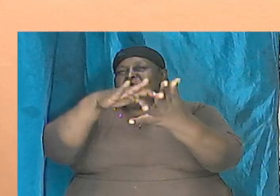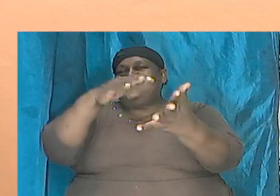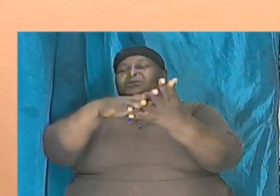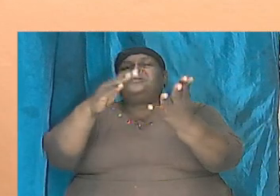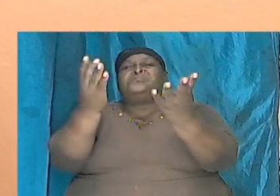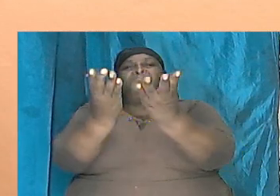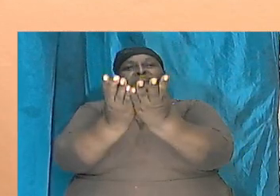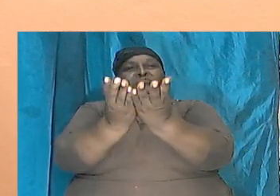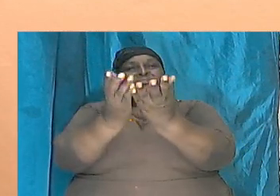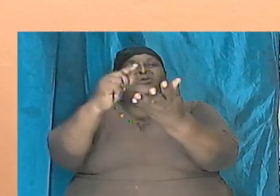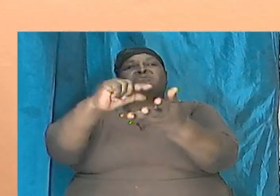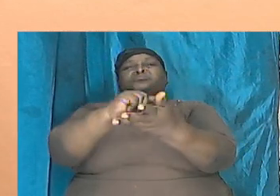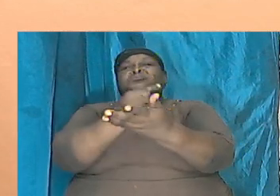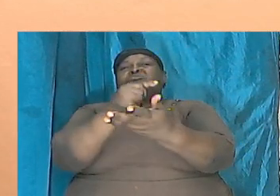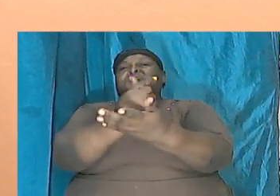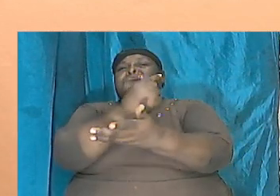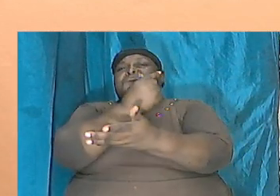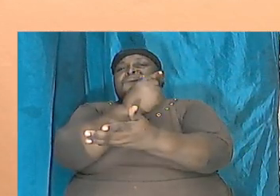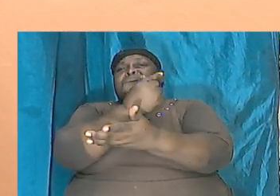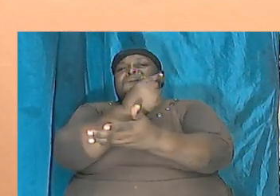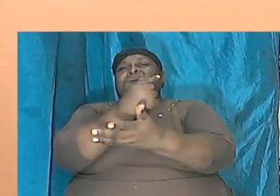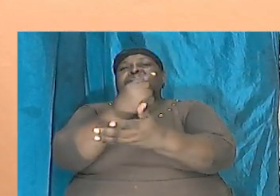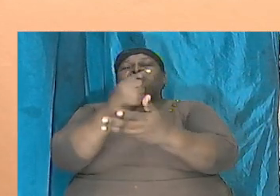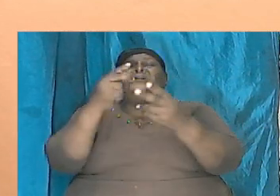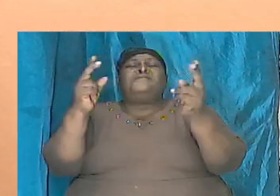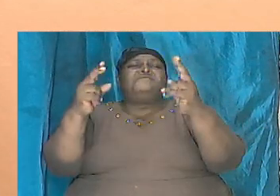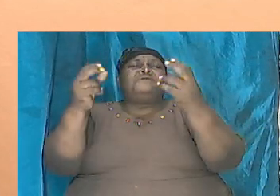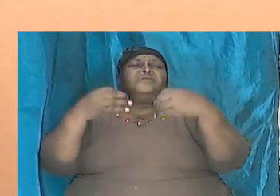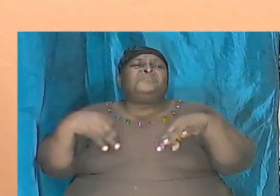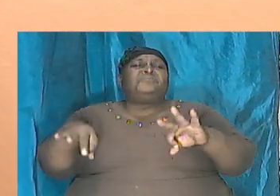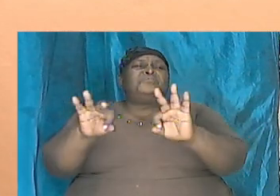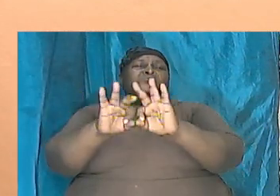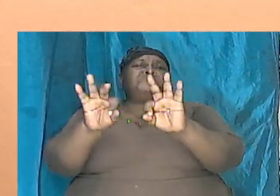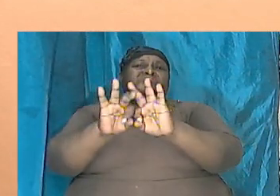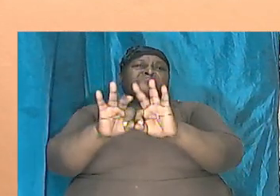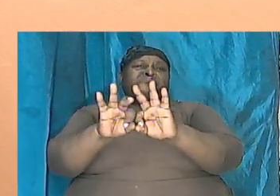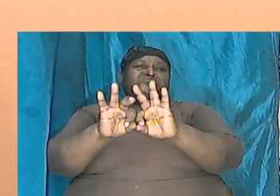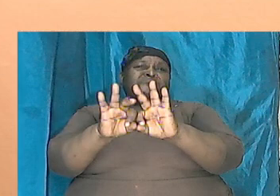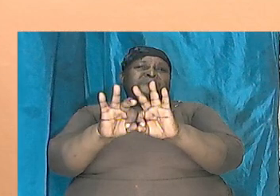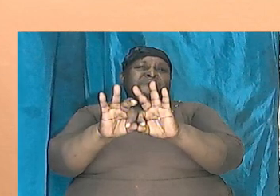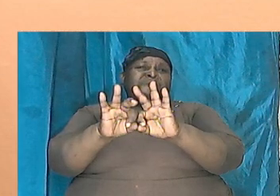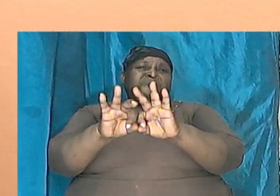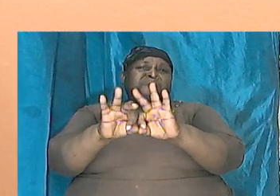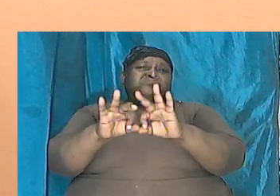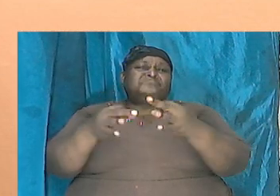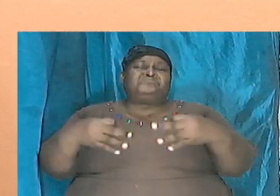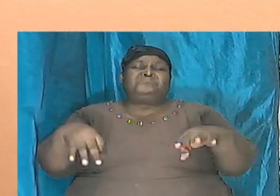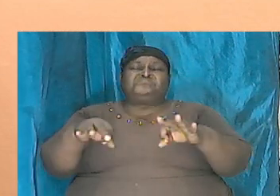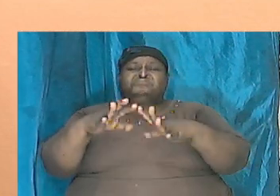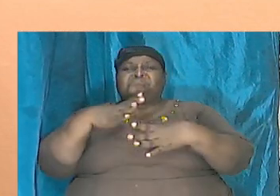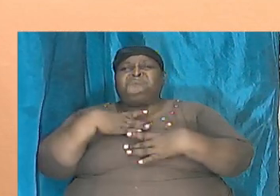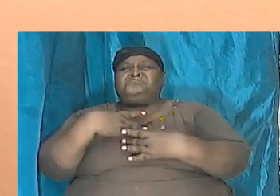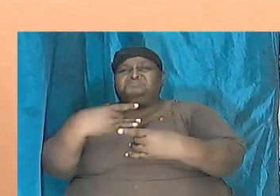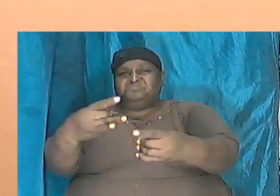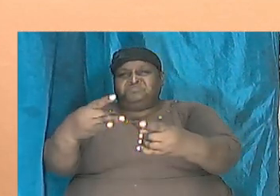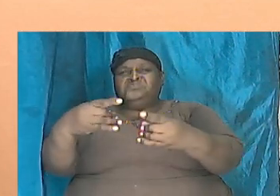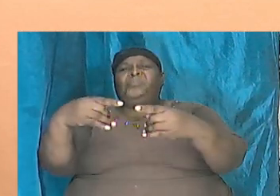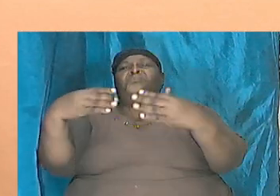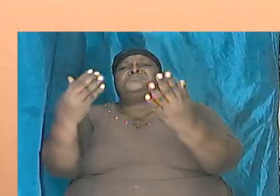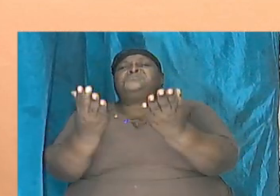Genesis, a very important, a very intriguing, a very interesting book